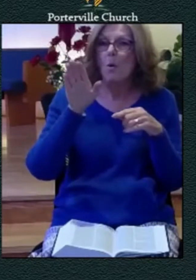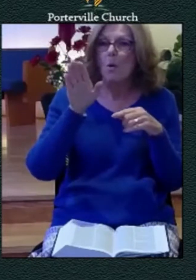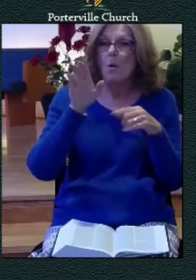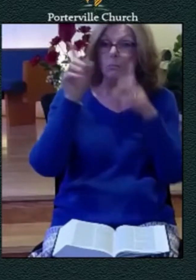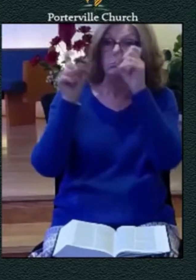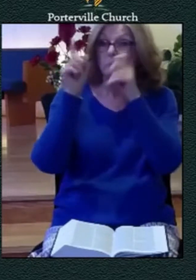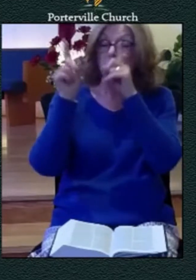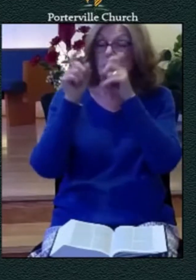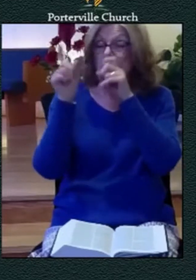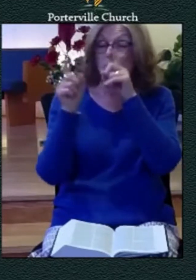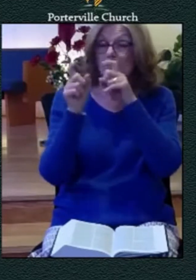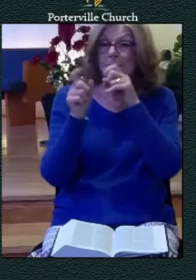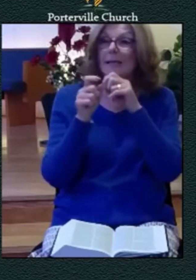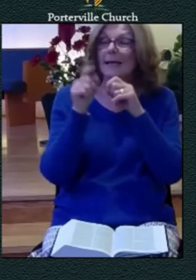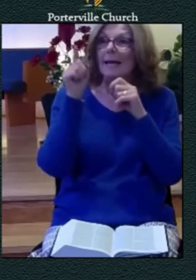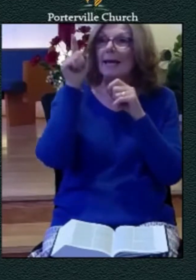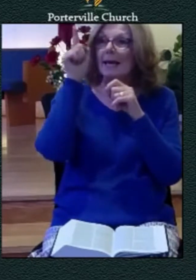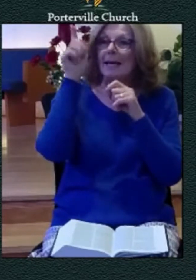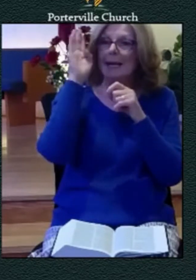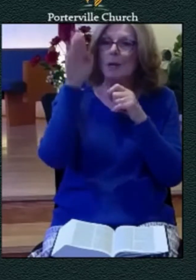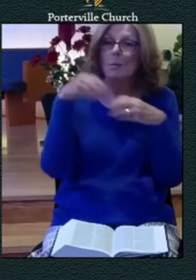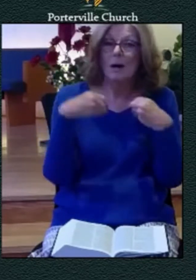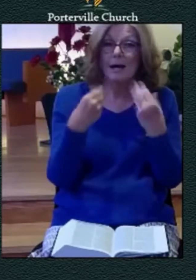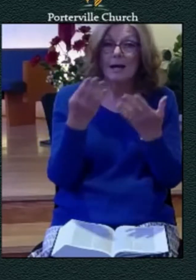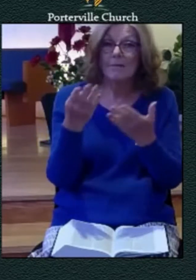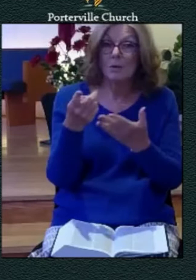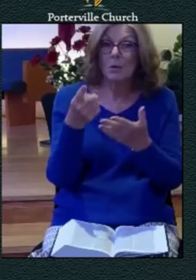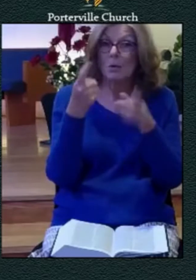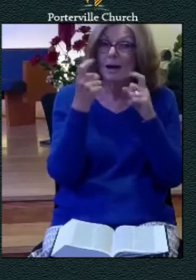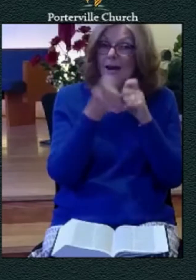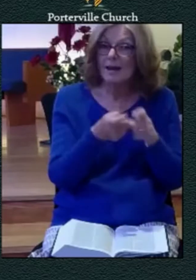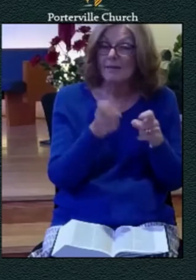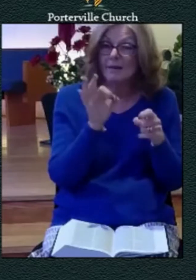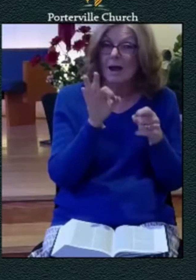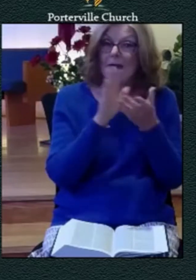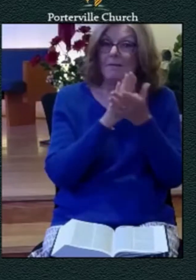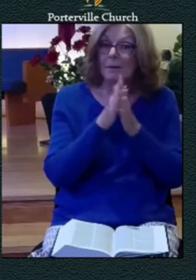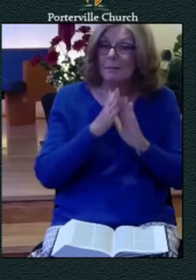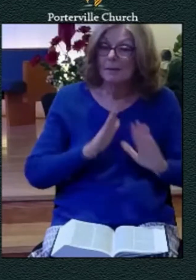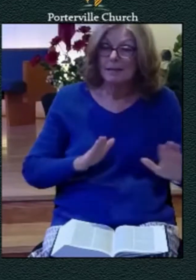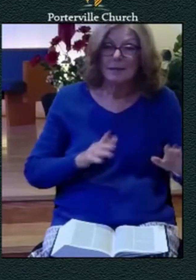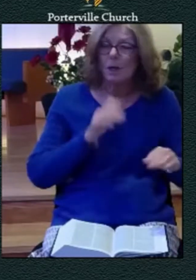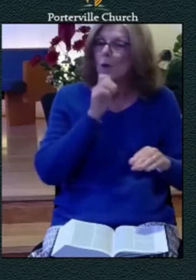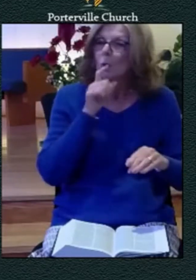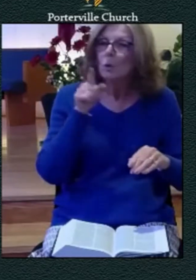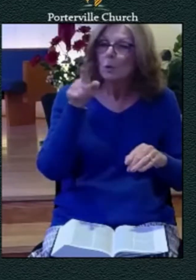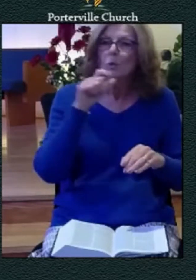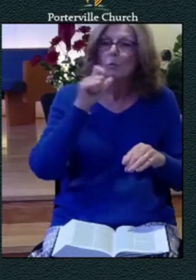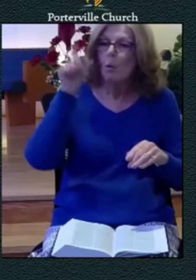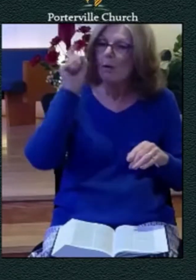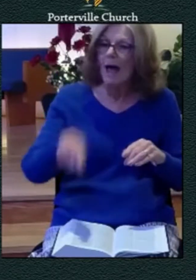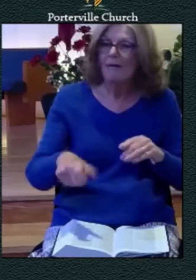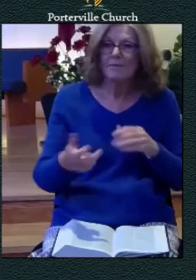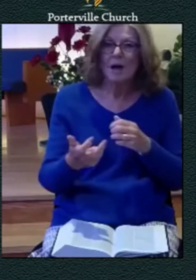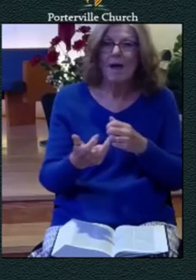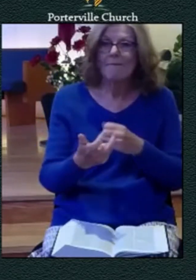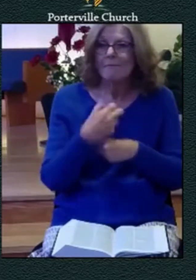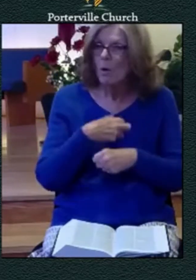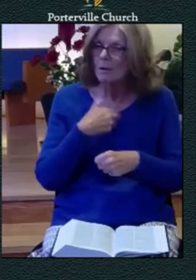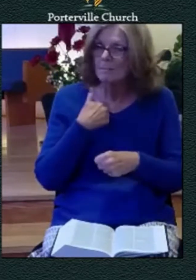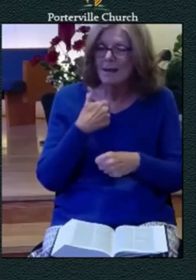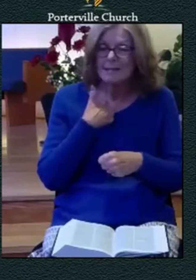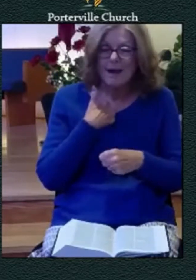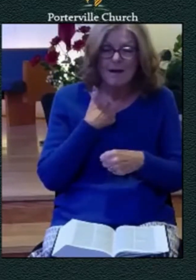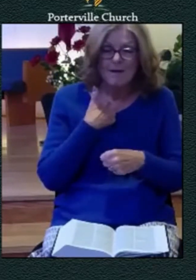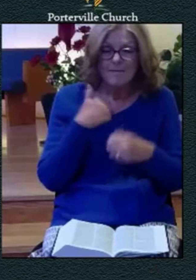what i'm trying to say is this is not something you have to feel oh somehow i have to pull this off somehow i have to